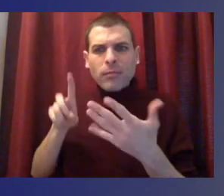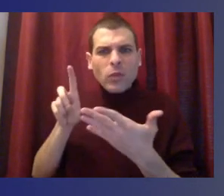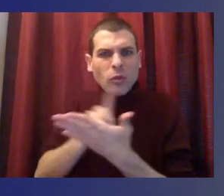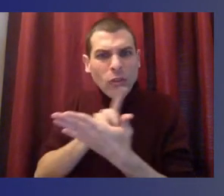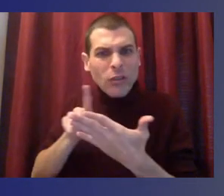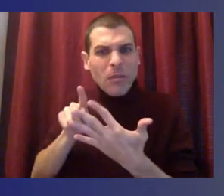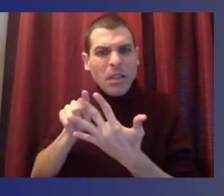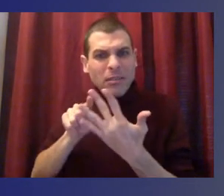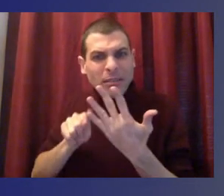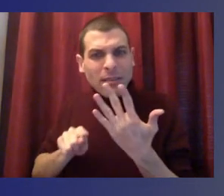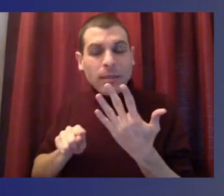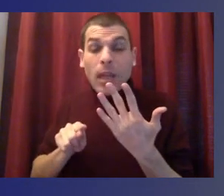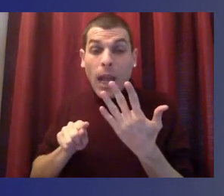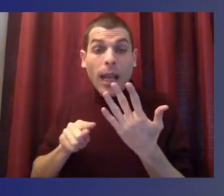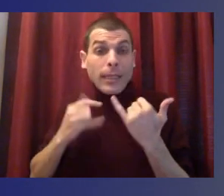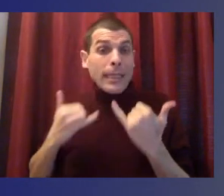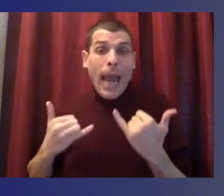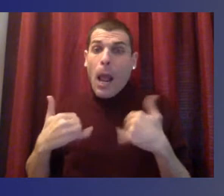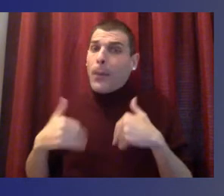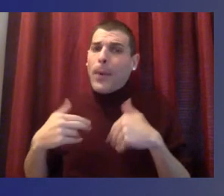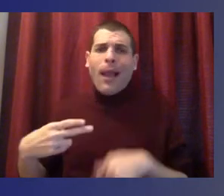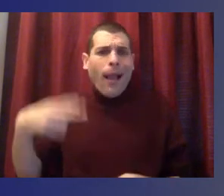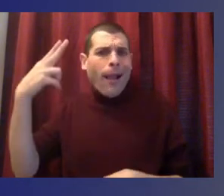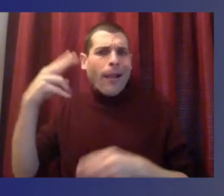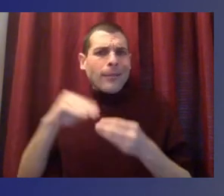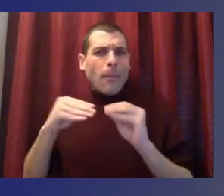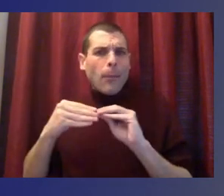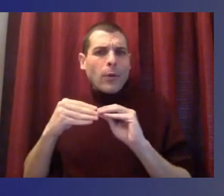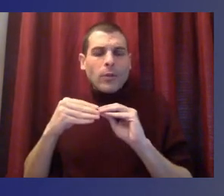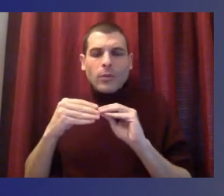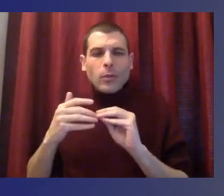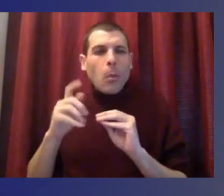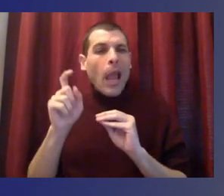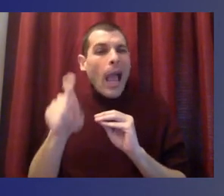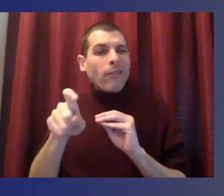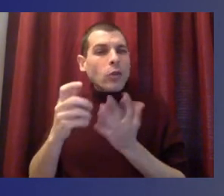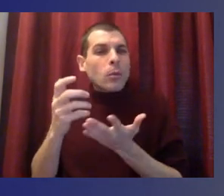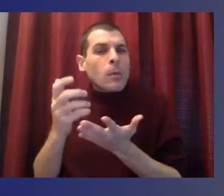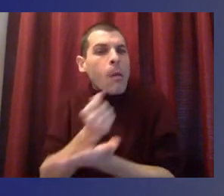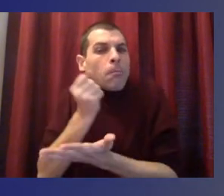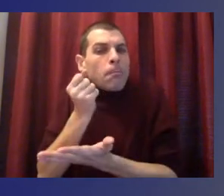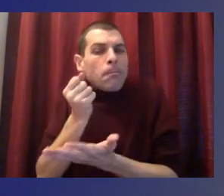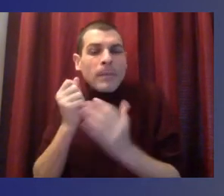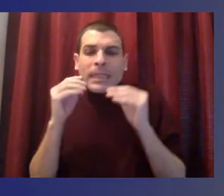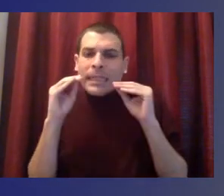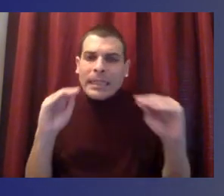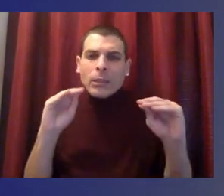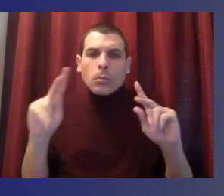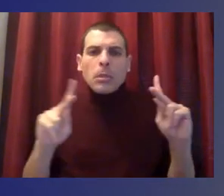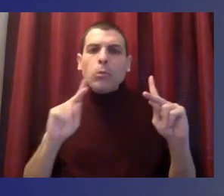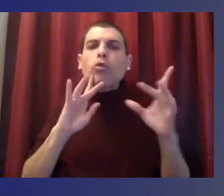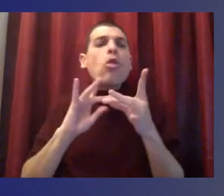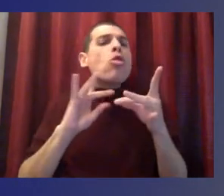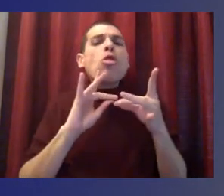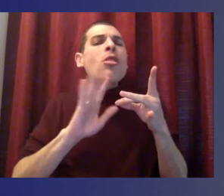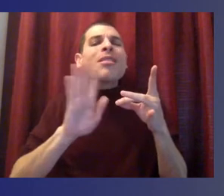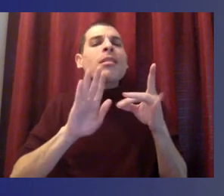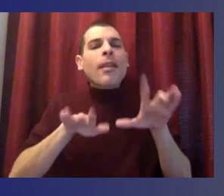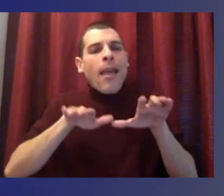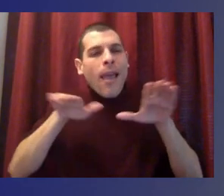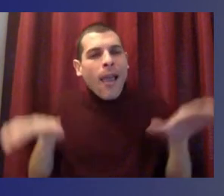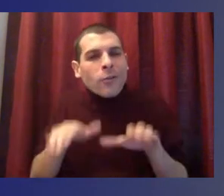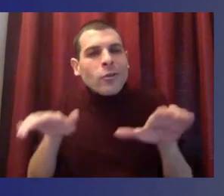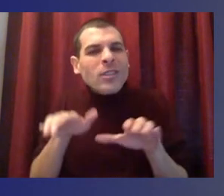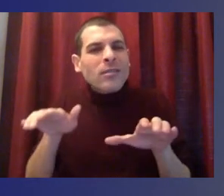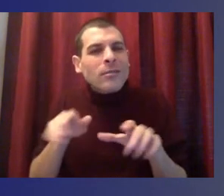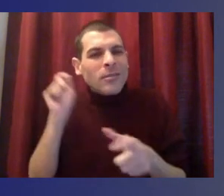past year. And what an opportunity to sort of walk the talk and our improved understandings and for other